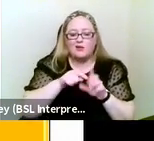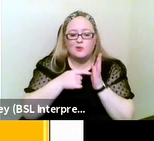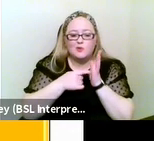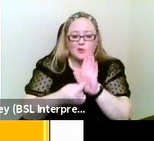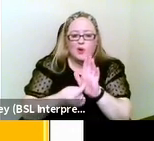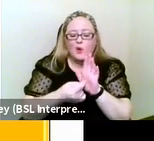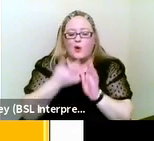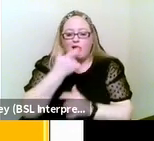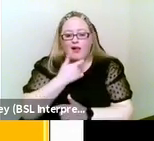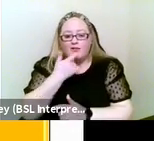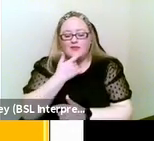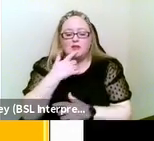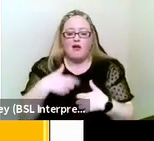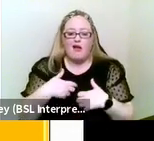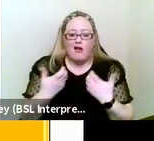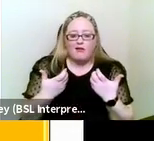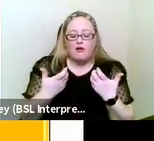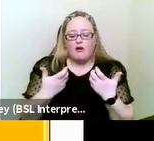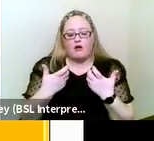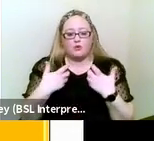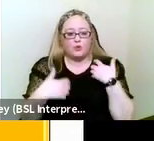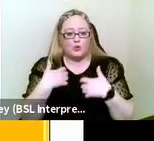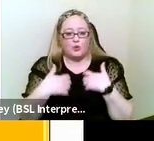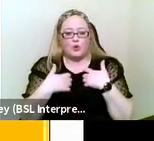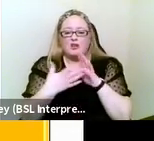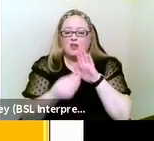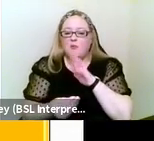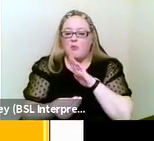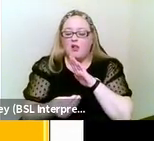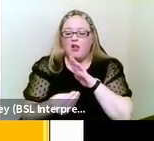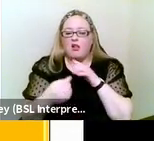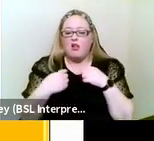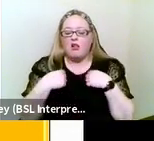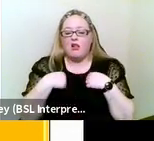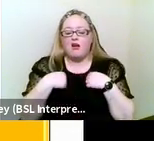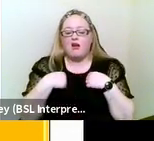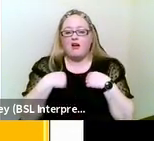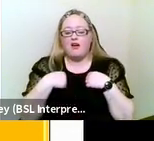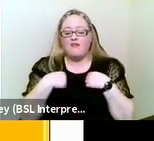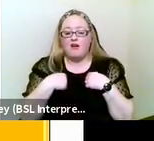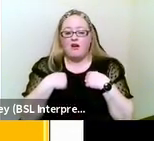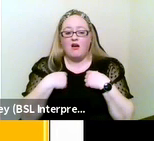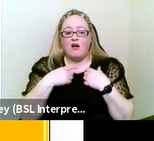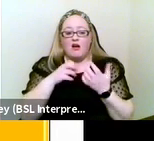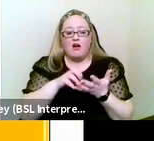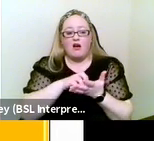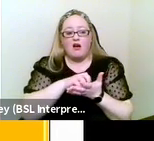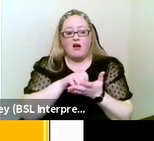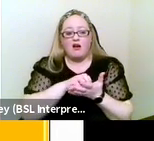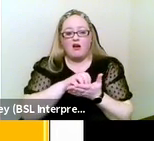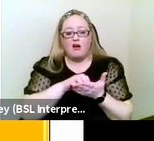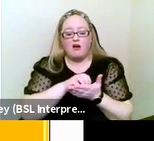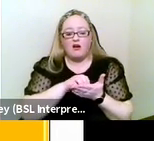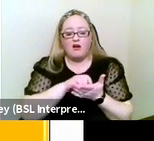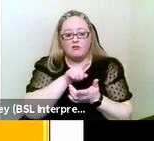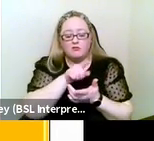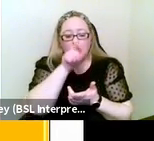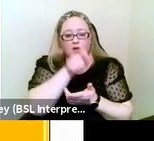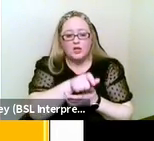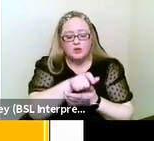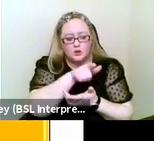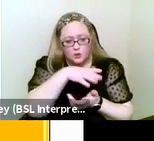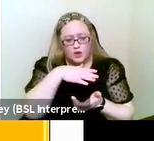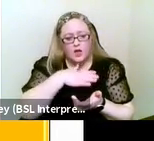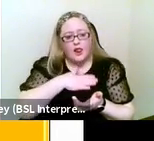excitement. For example, if I was to deafblind manual to somebody, would you like a coffee? What is the actual